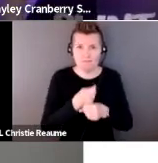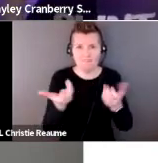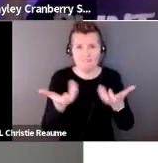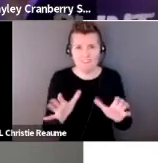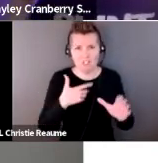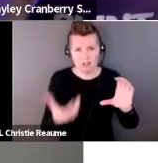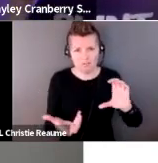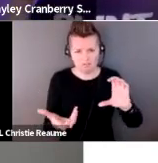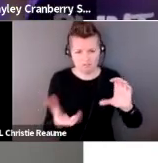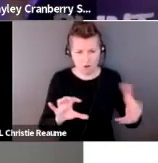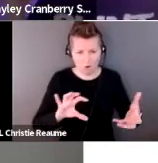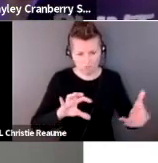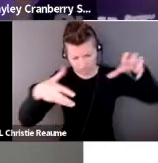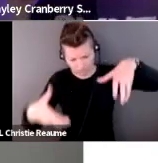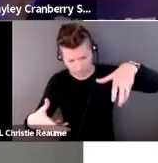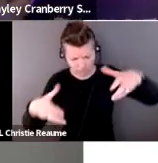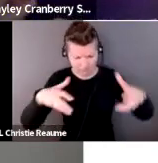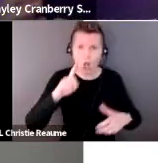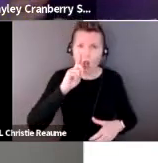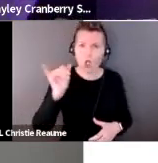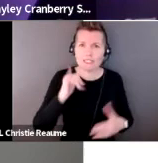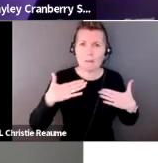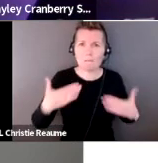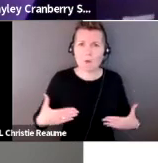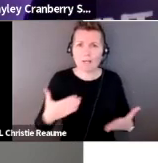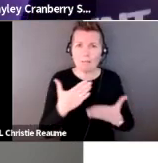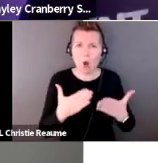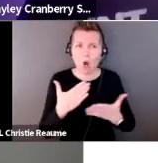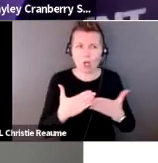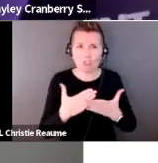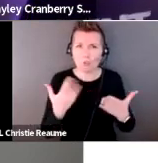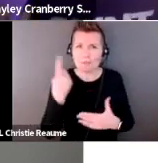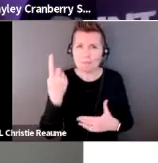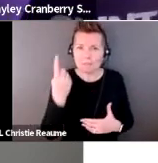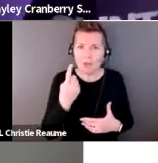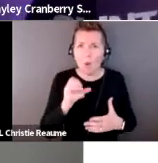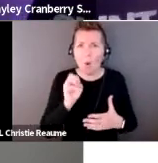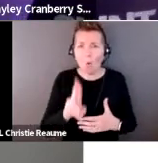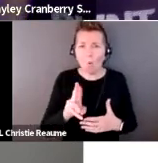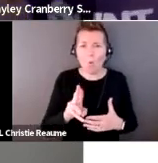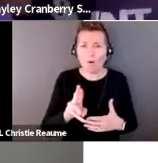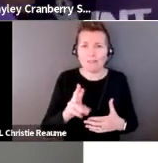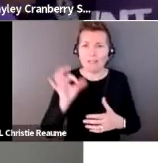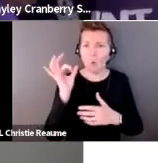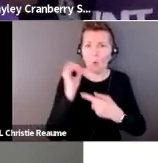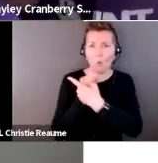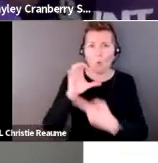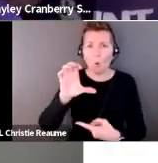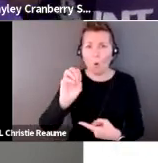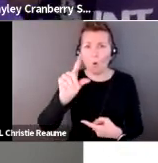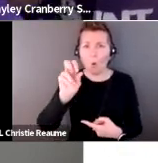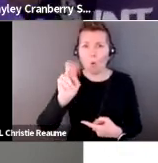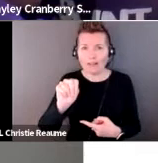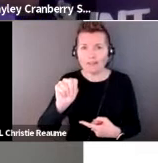looks like a weird body part or like a colon or something. And then I glazed it in the mucus membrane